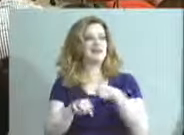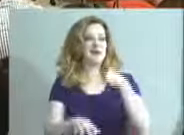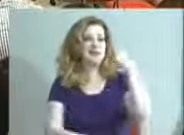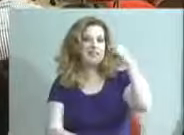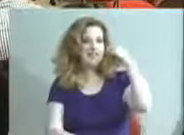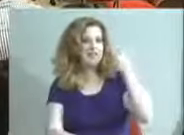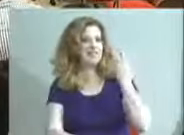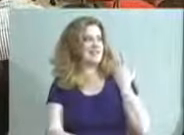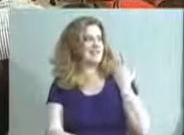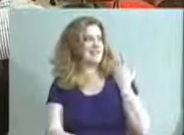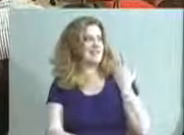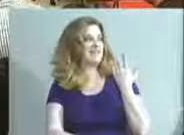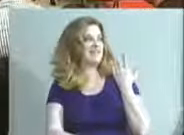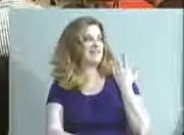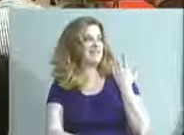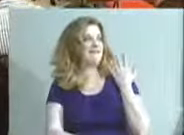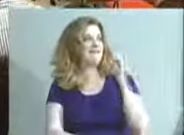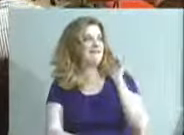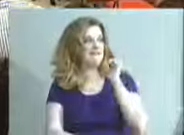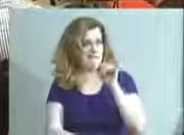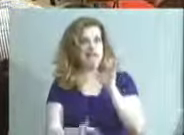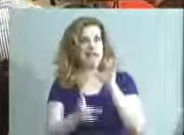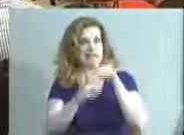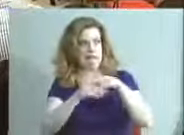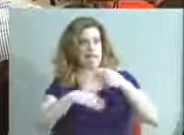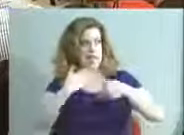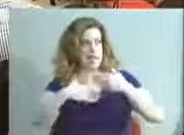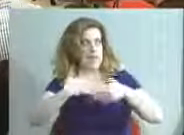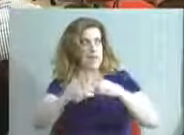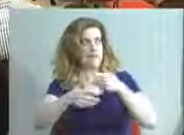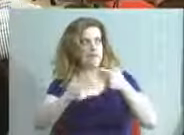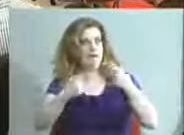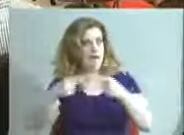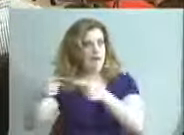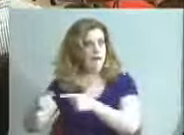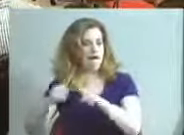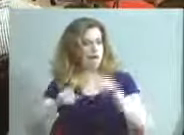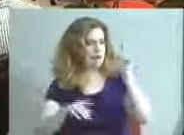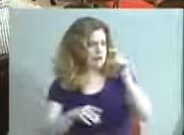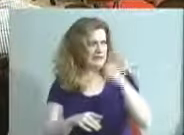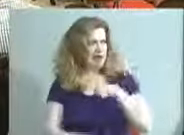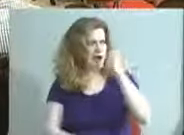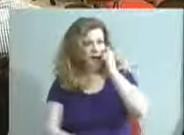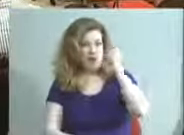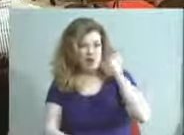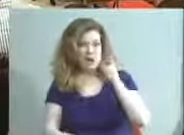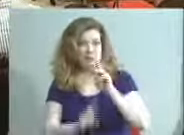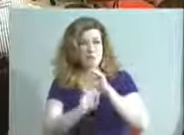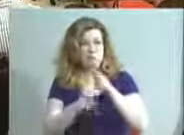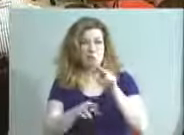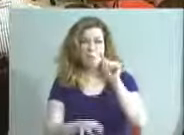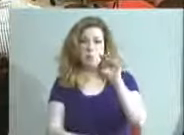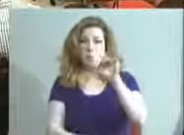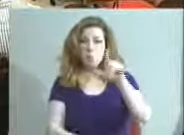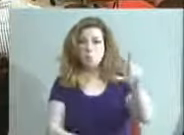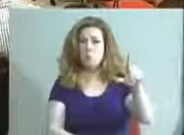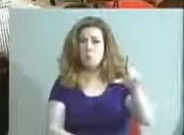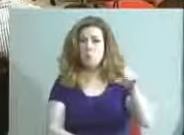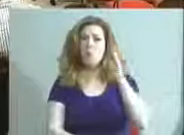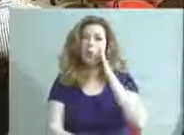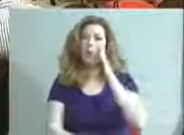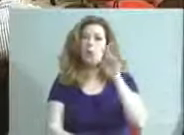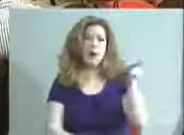that is in the works, but we do need an understandable reporting tool. I think in the mayor's,